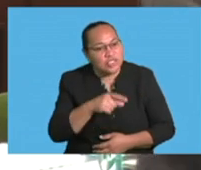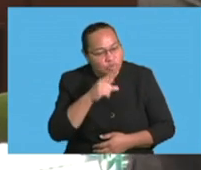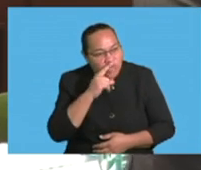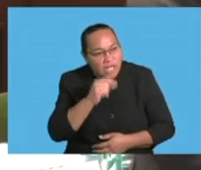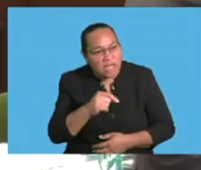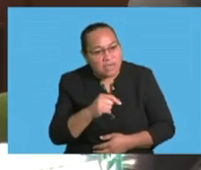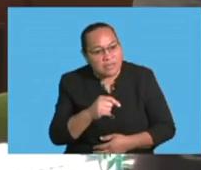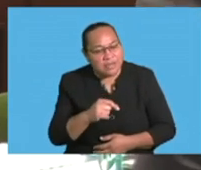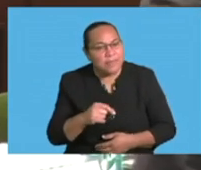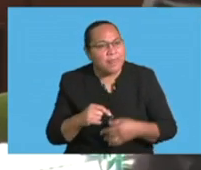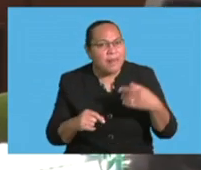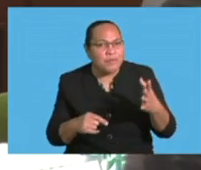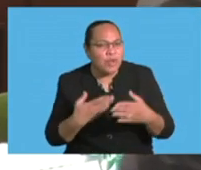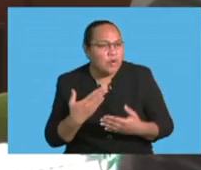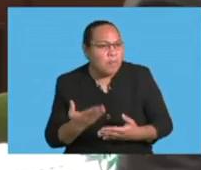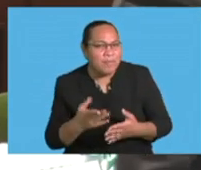Honorable Selai.